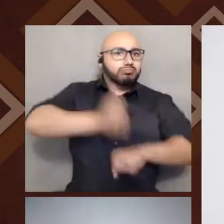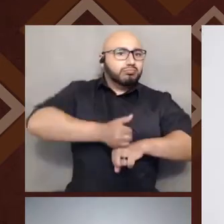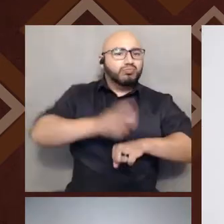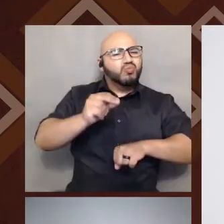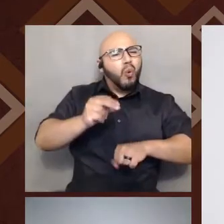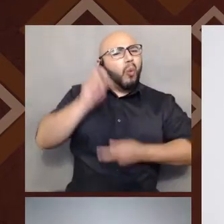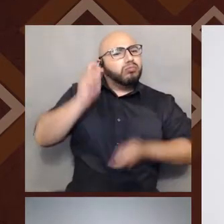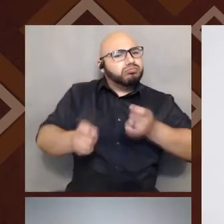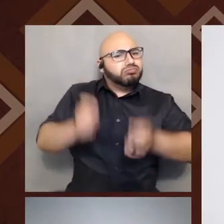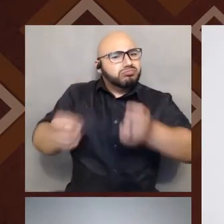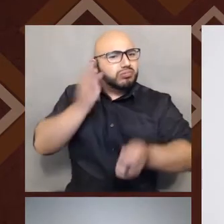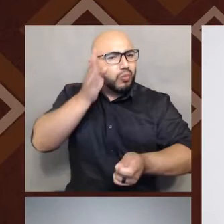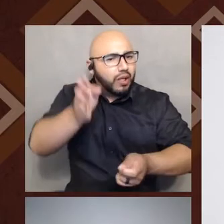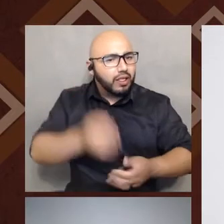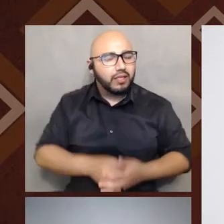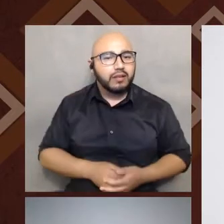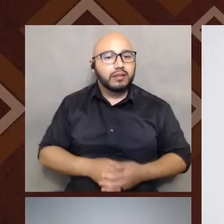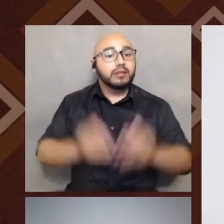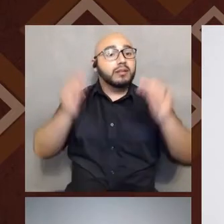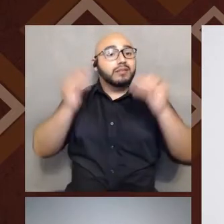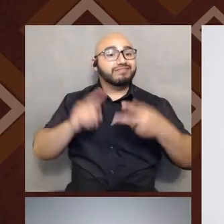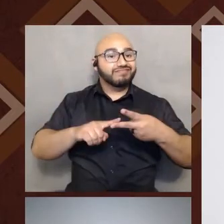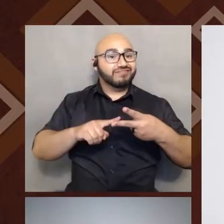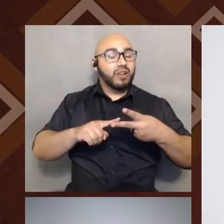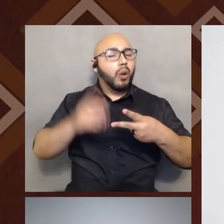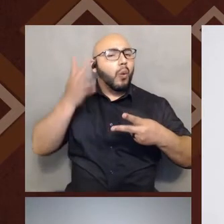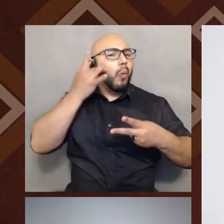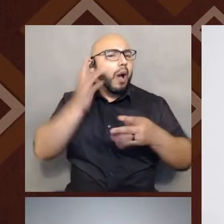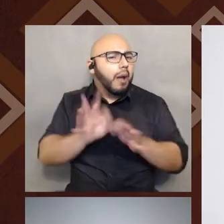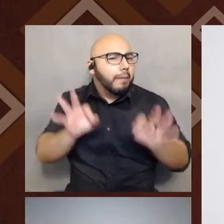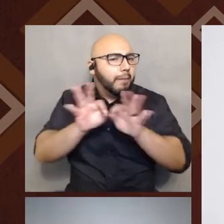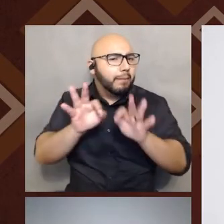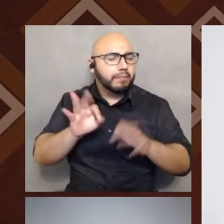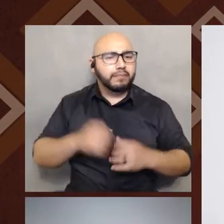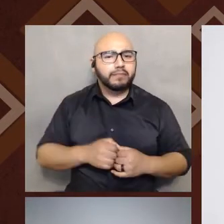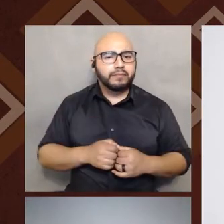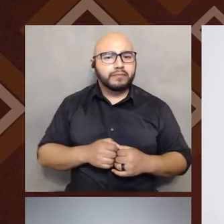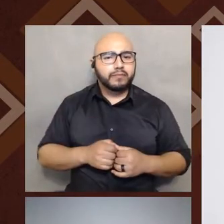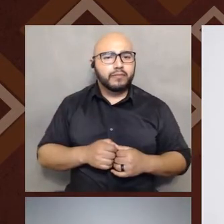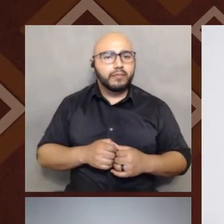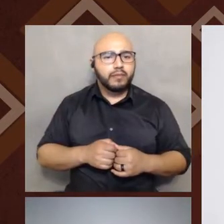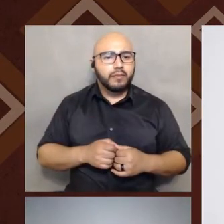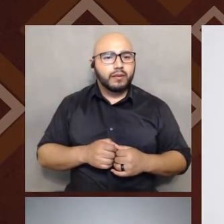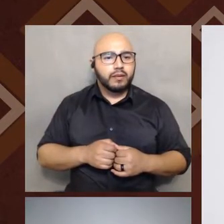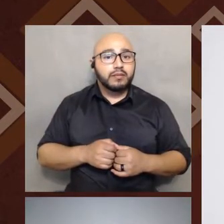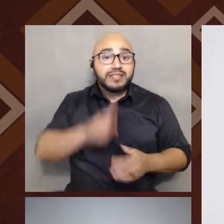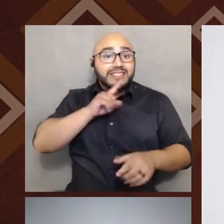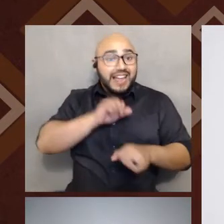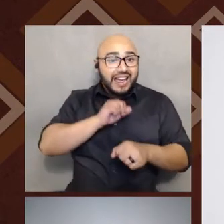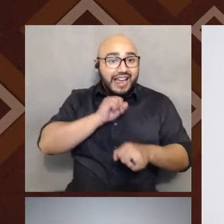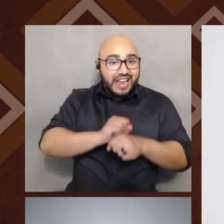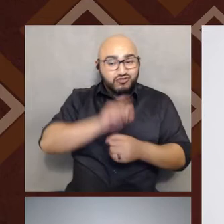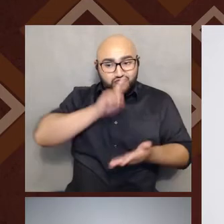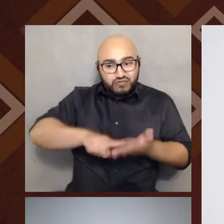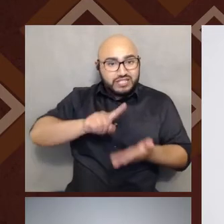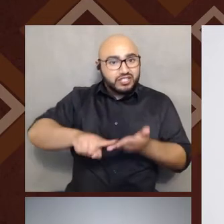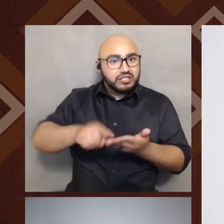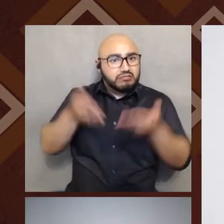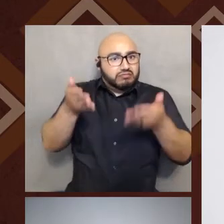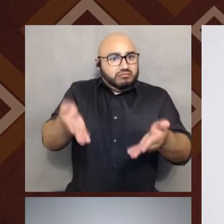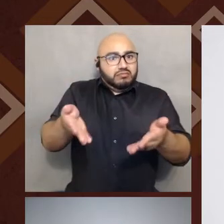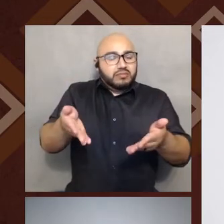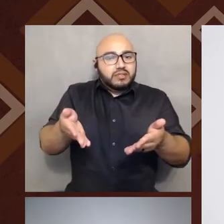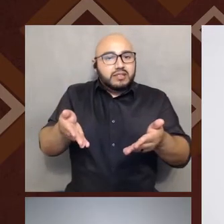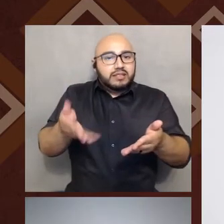The other takeaway is why does this matter, right? Another reason is that there is actual research that exists, experiences,